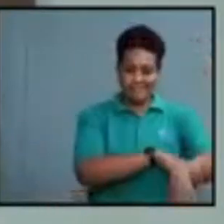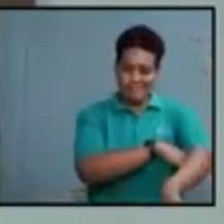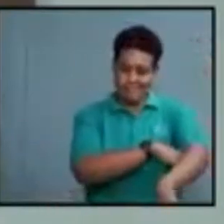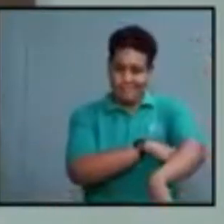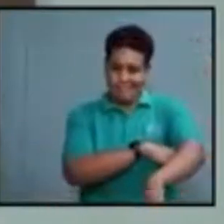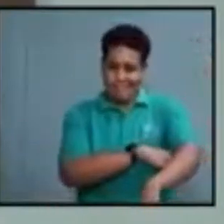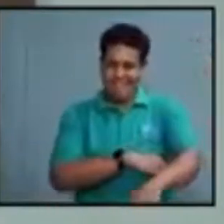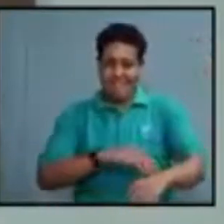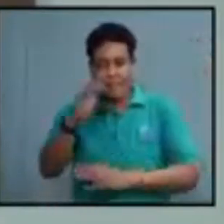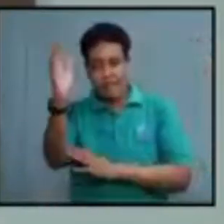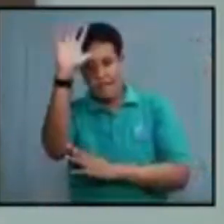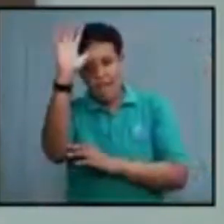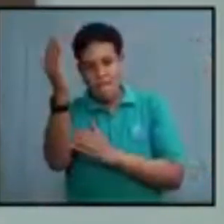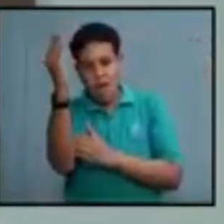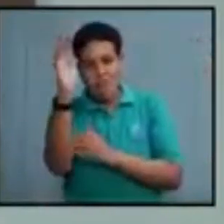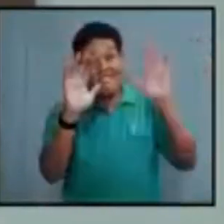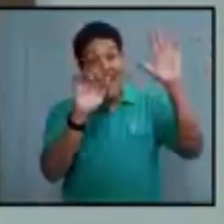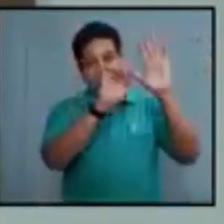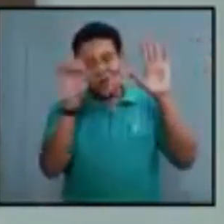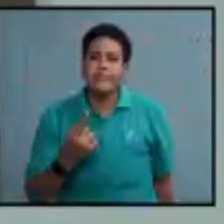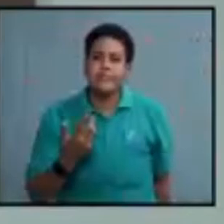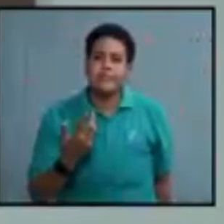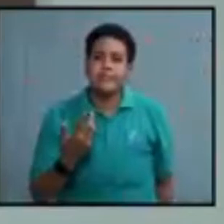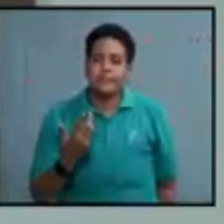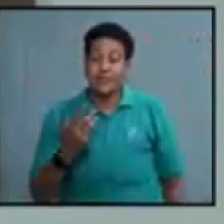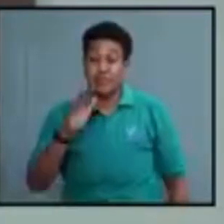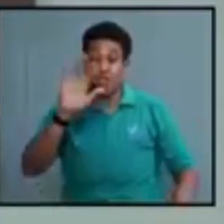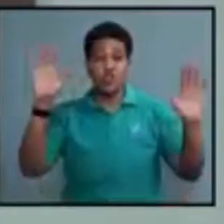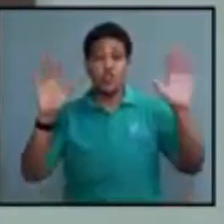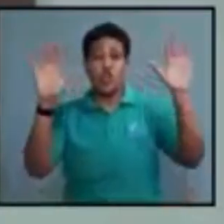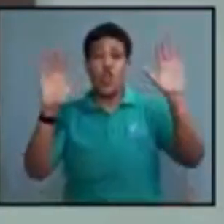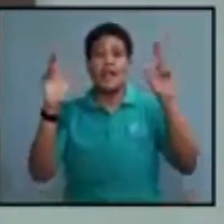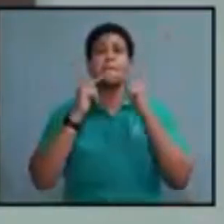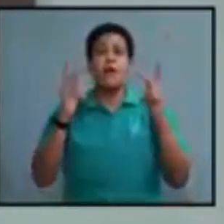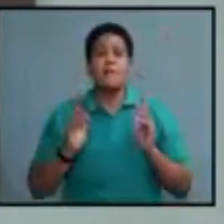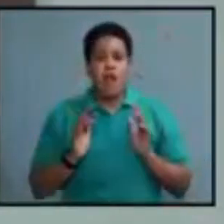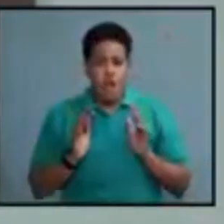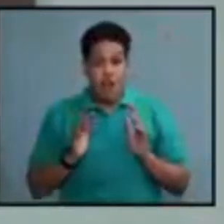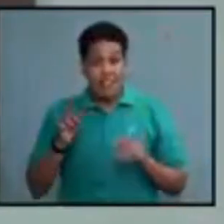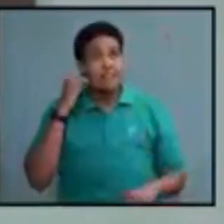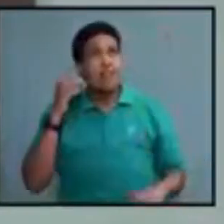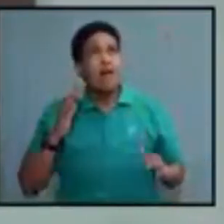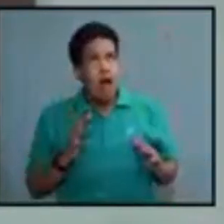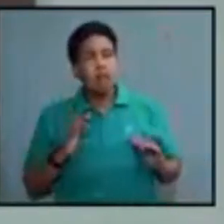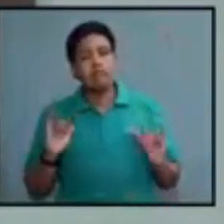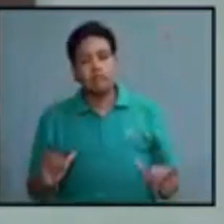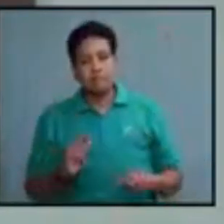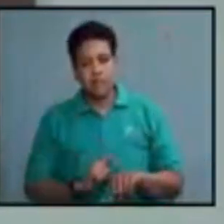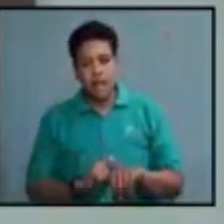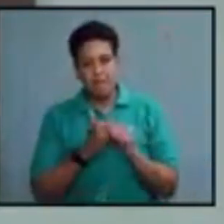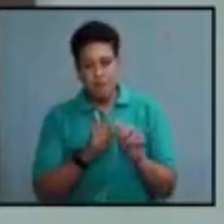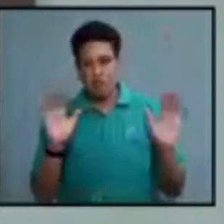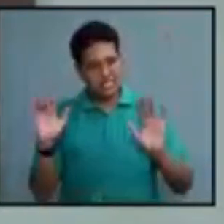to 5 a.m. the following morning. On Sundays and public holidays, the curfew hours